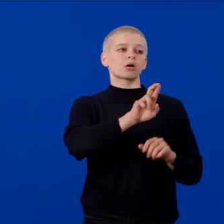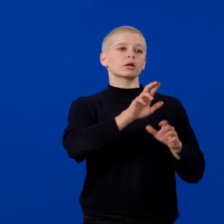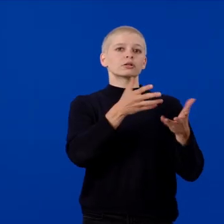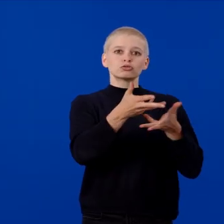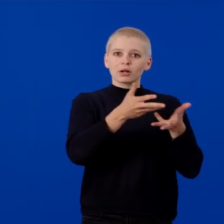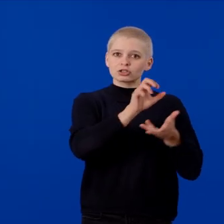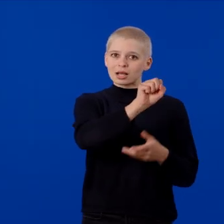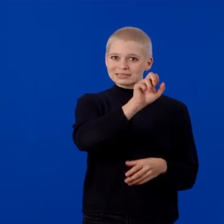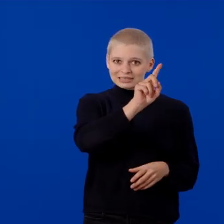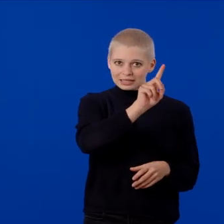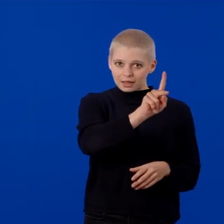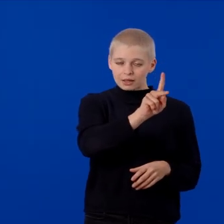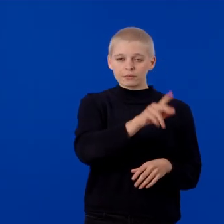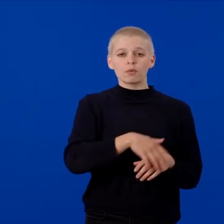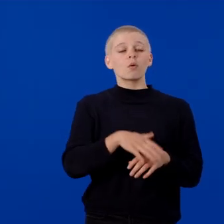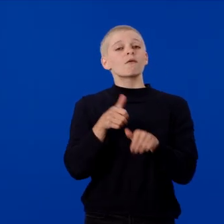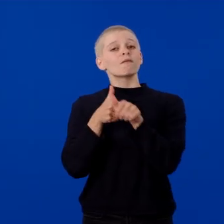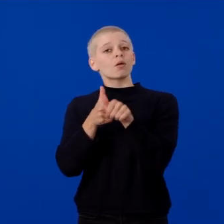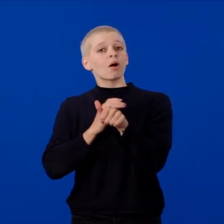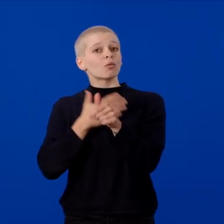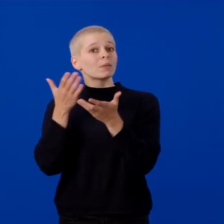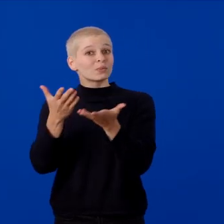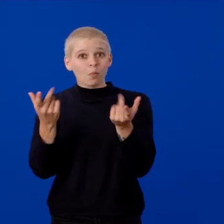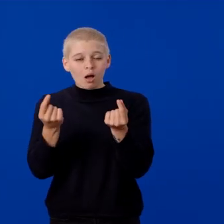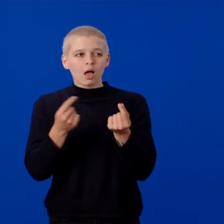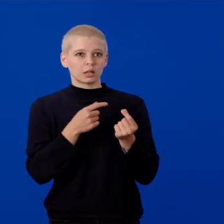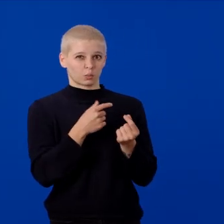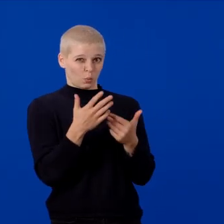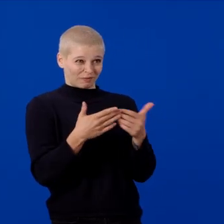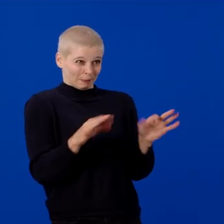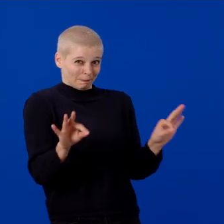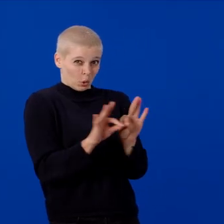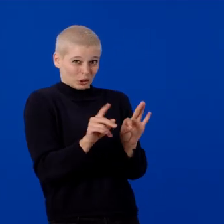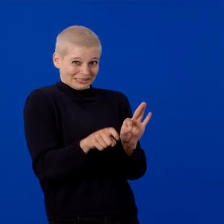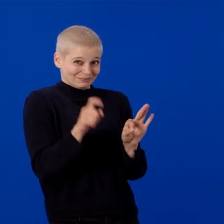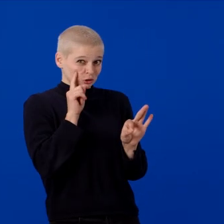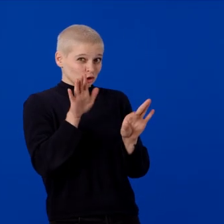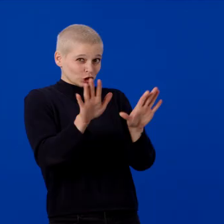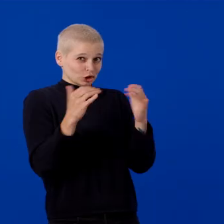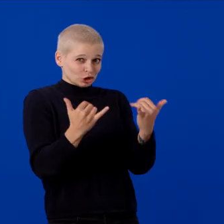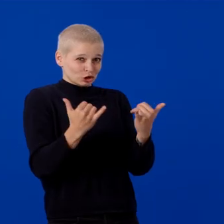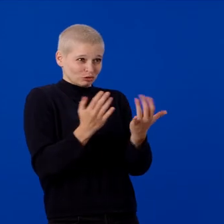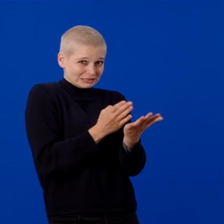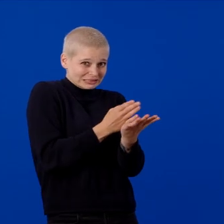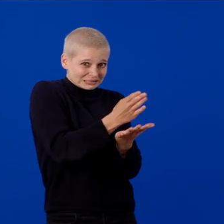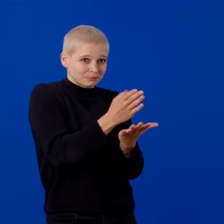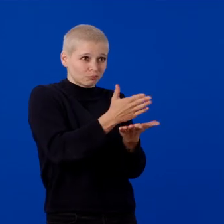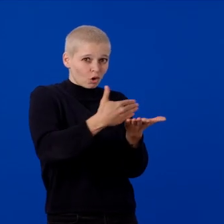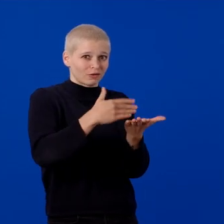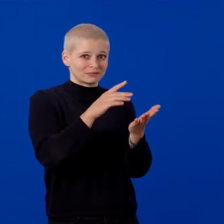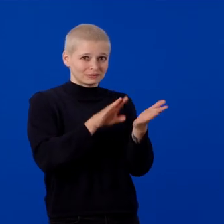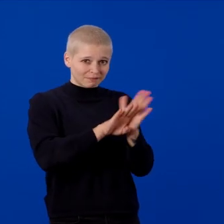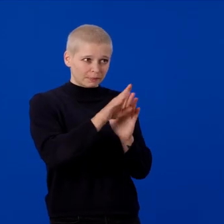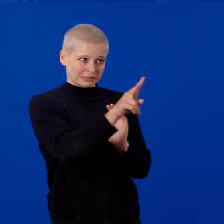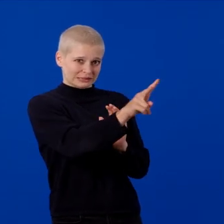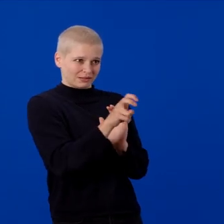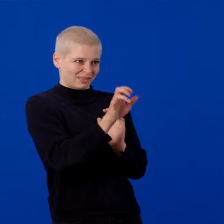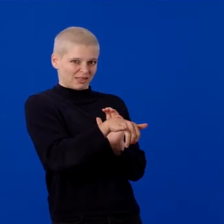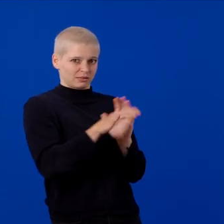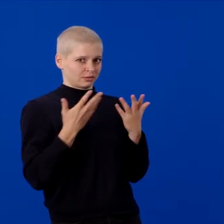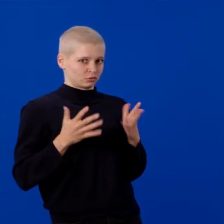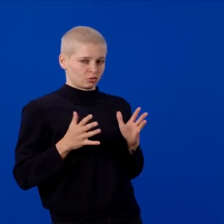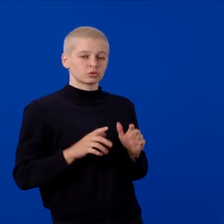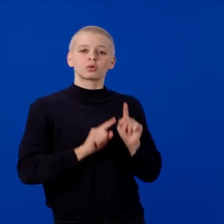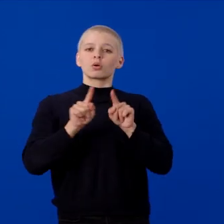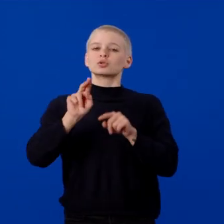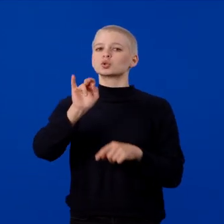To follow our recommendation, install only what you need at this stage of your development process. In our case, just head over to the